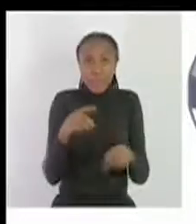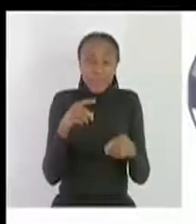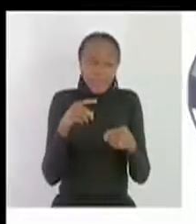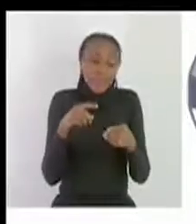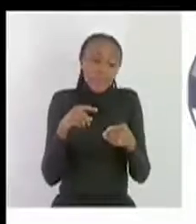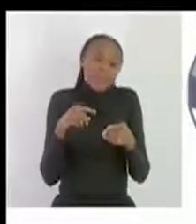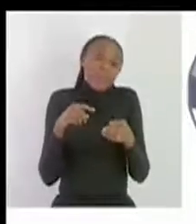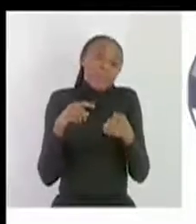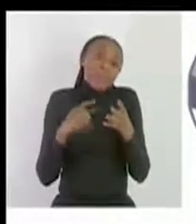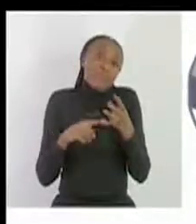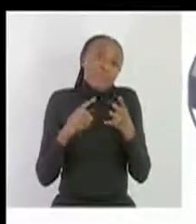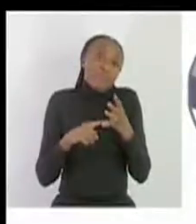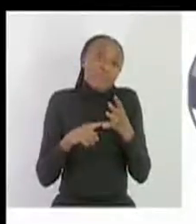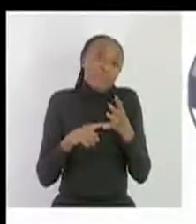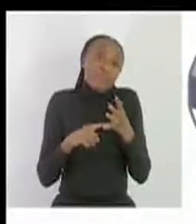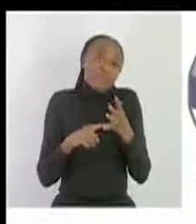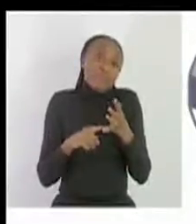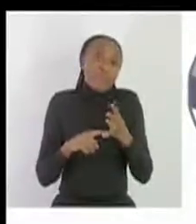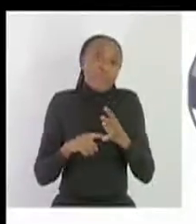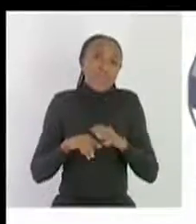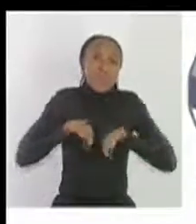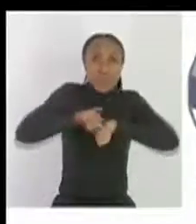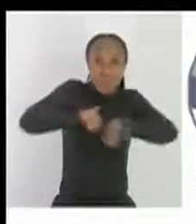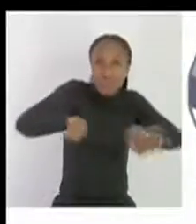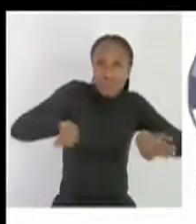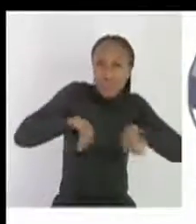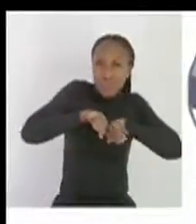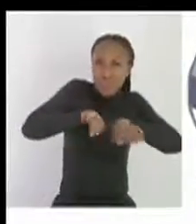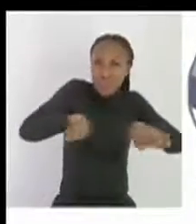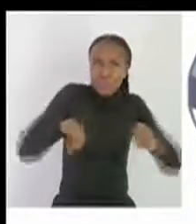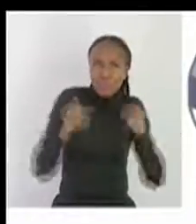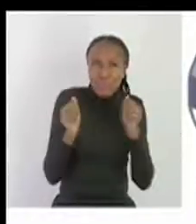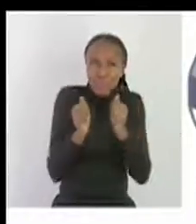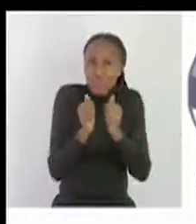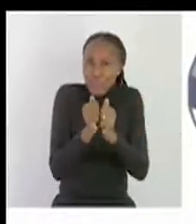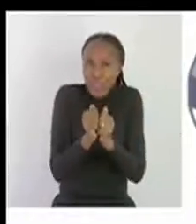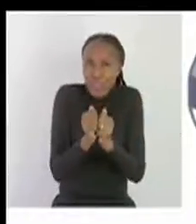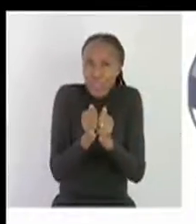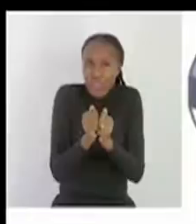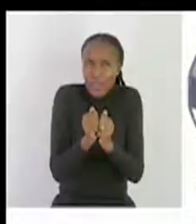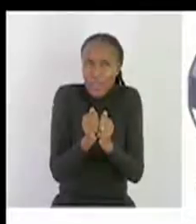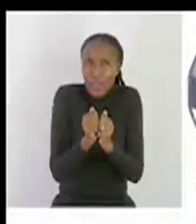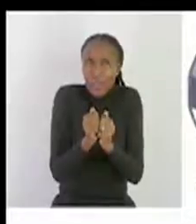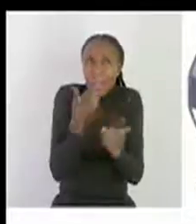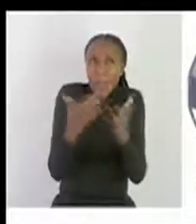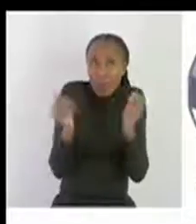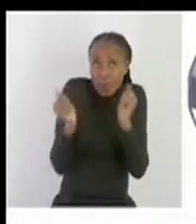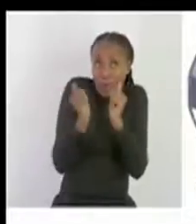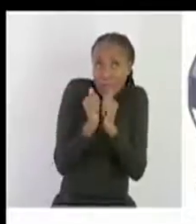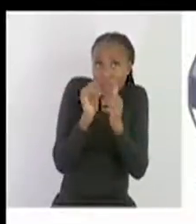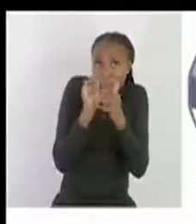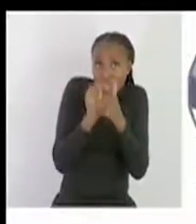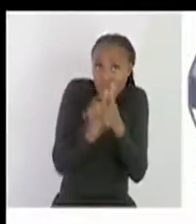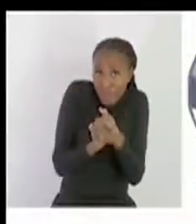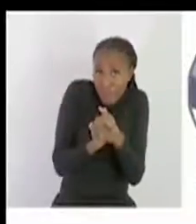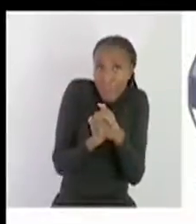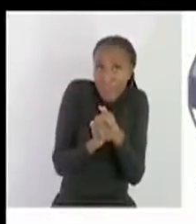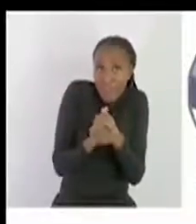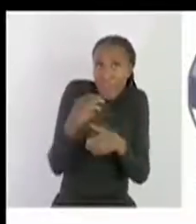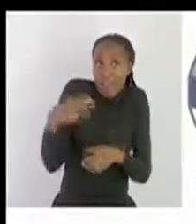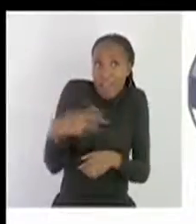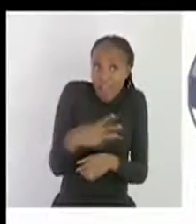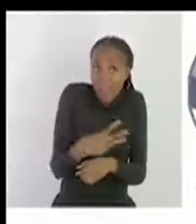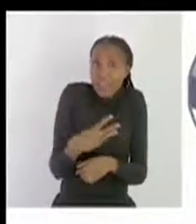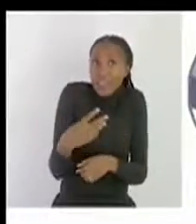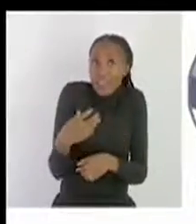last which is given to us it says swimming together meaning that if you are just in a swimming pool and then even if you know that you are the person that